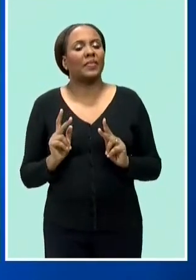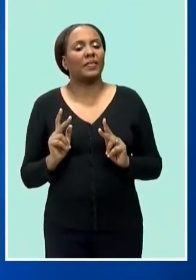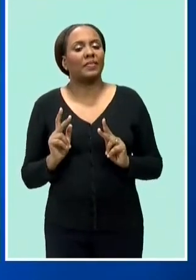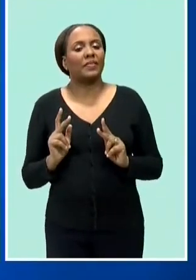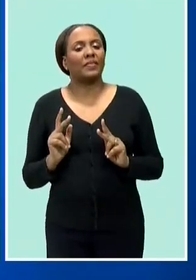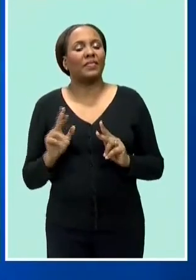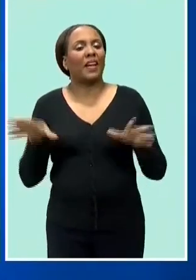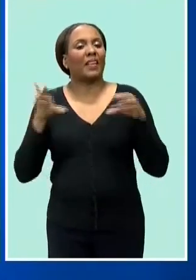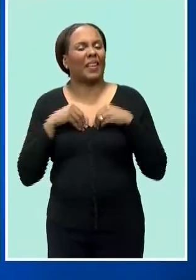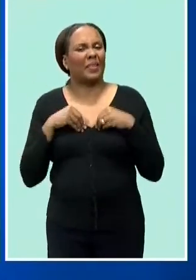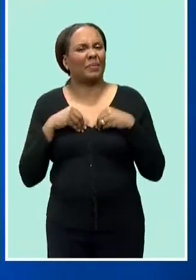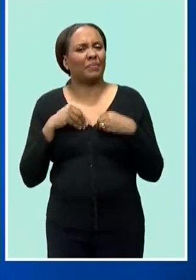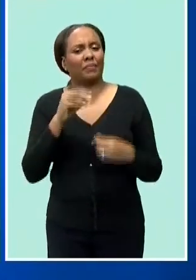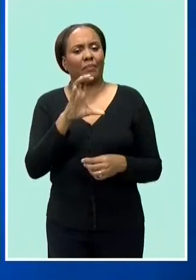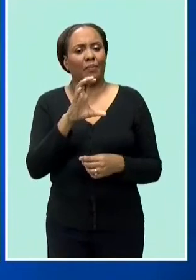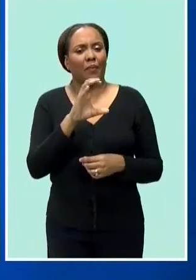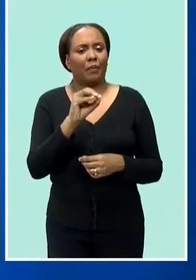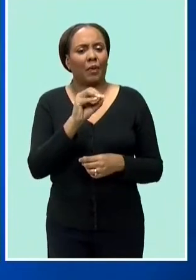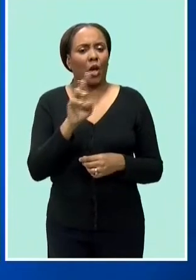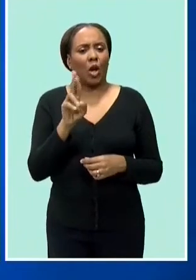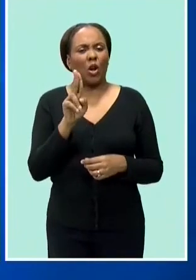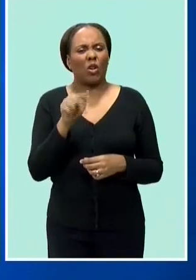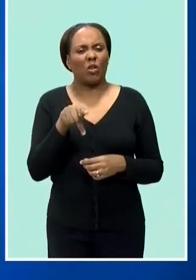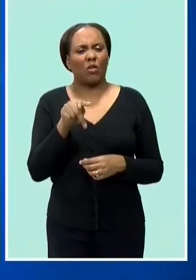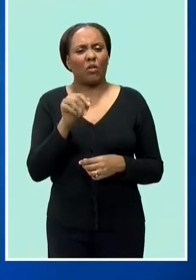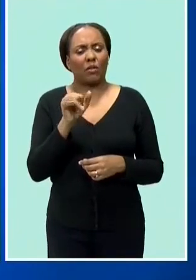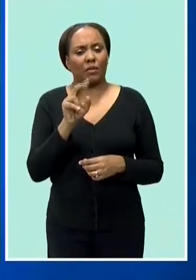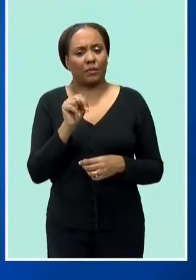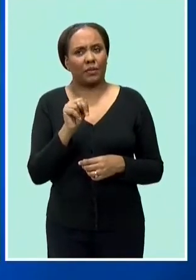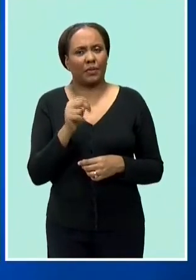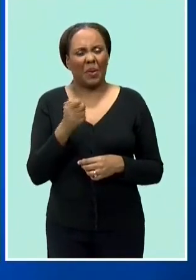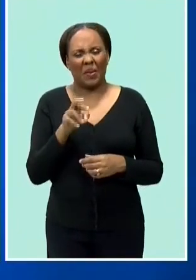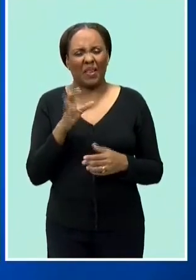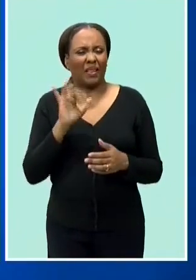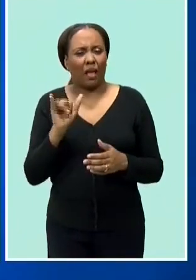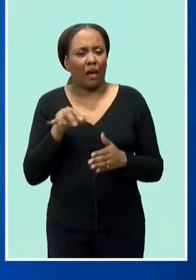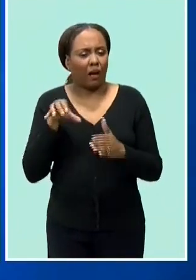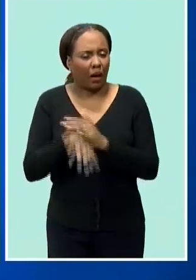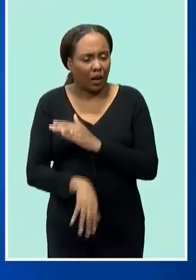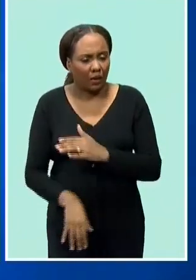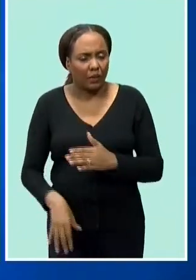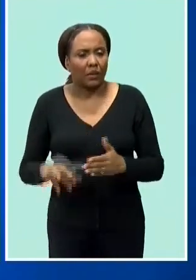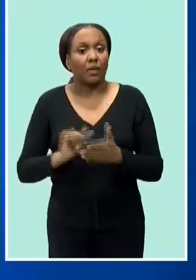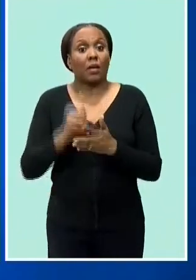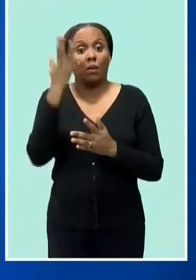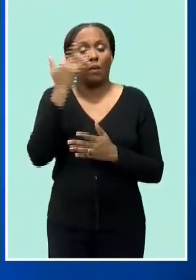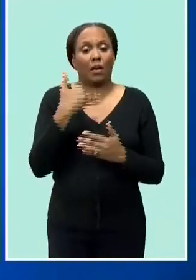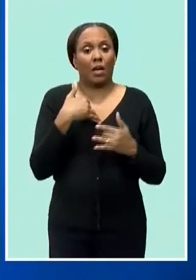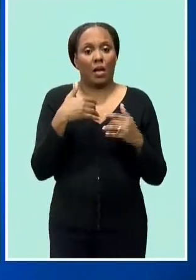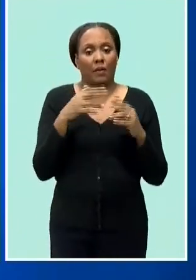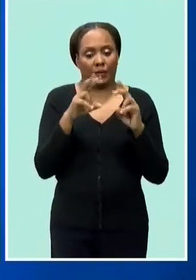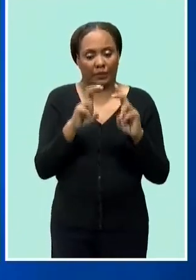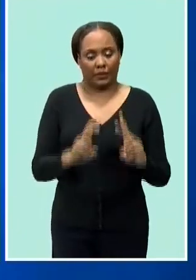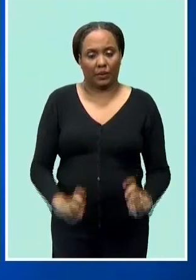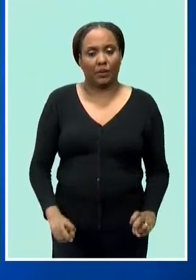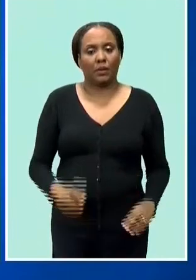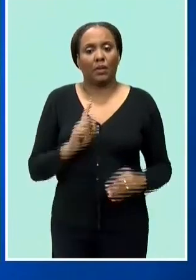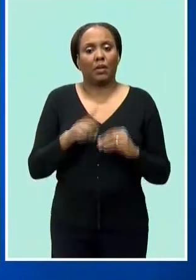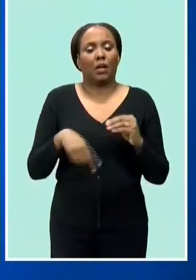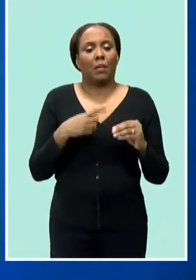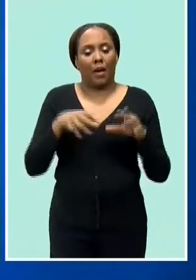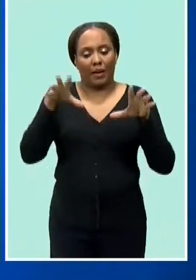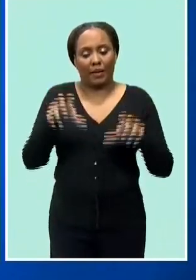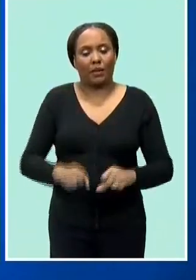added that is why they are publishing editorials condemning the commission of inquiry into the acquisition of land for the point 14